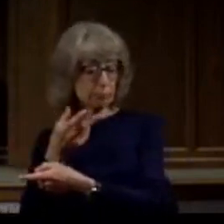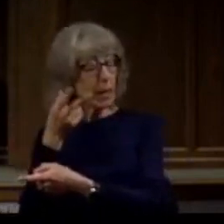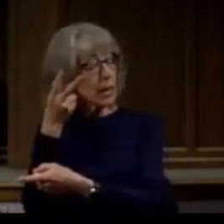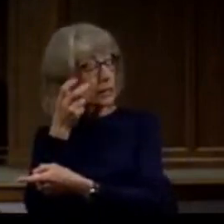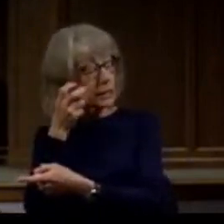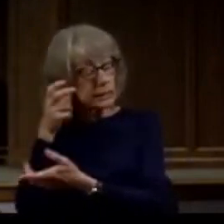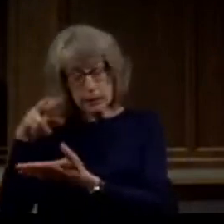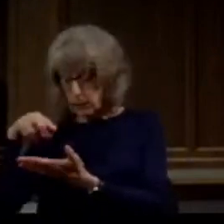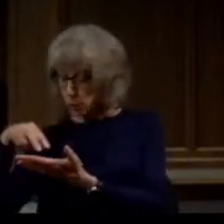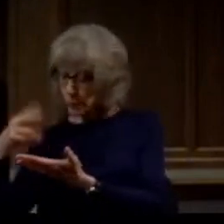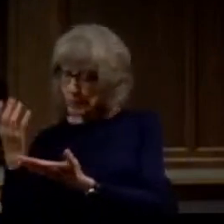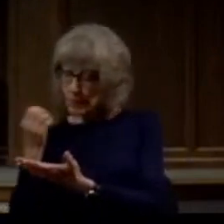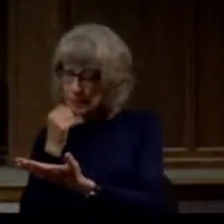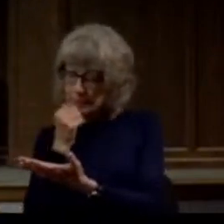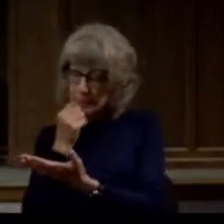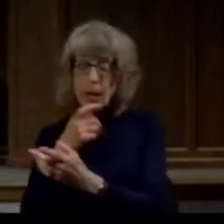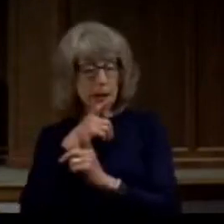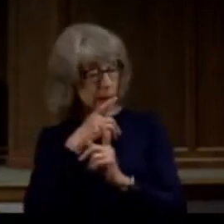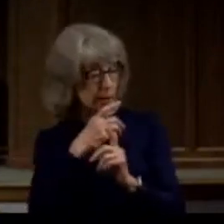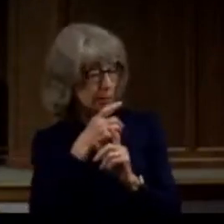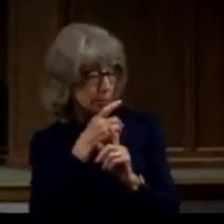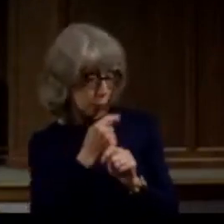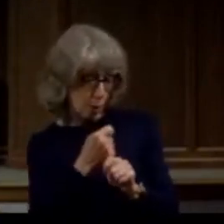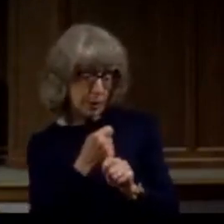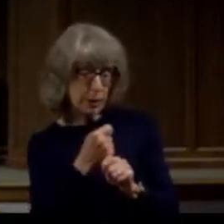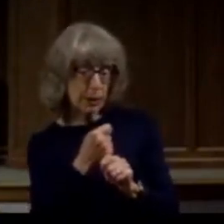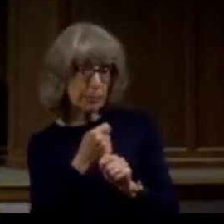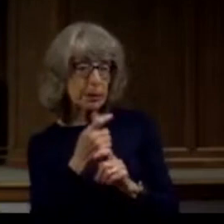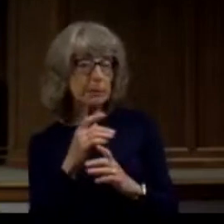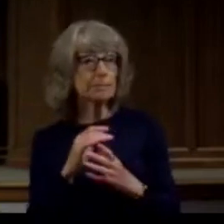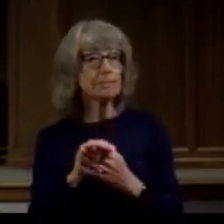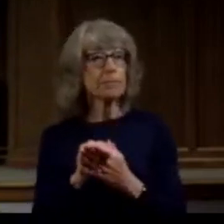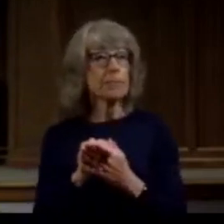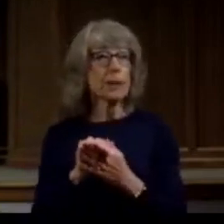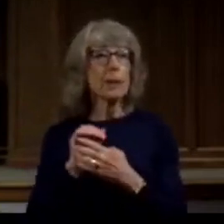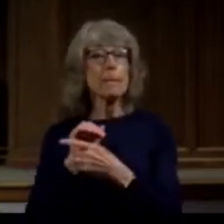writing Timothy without the benefit